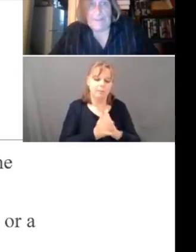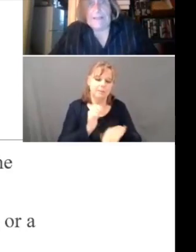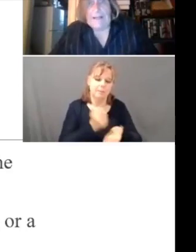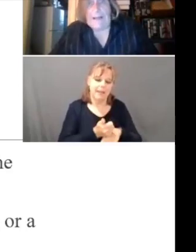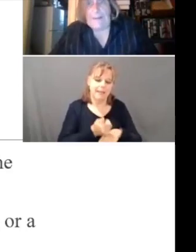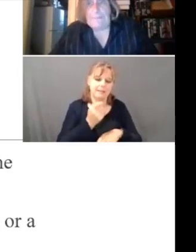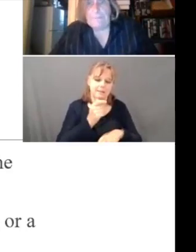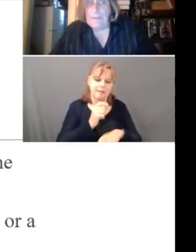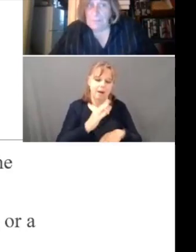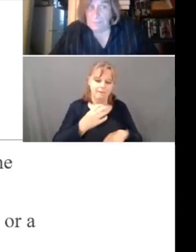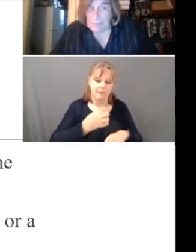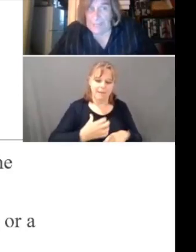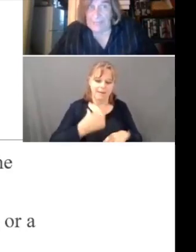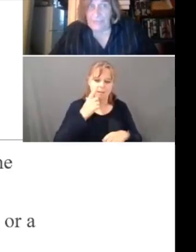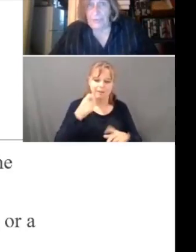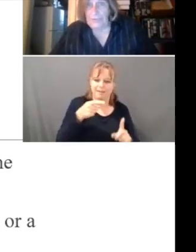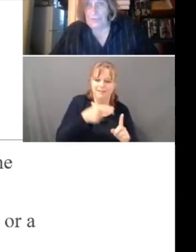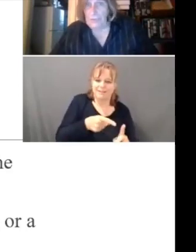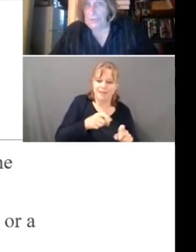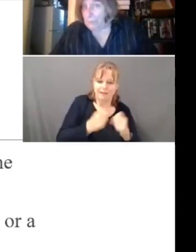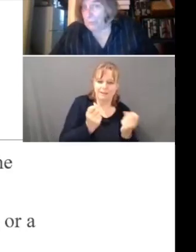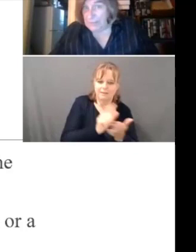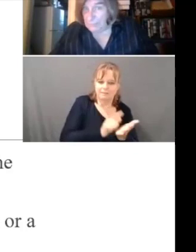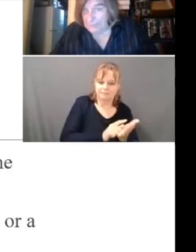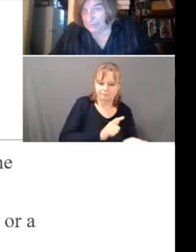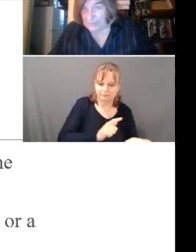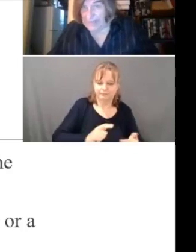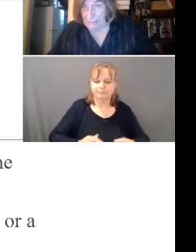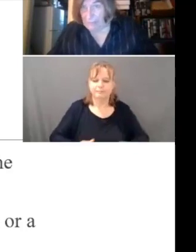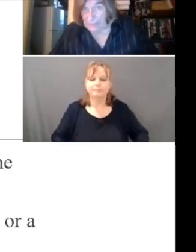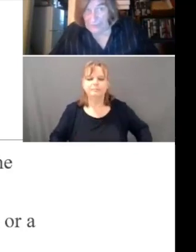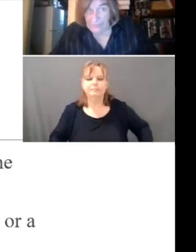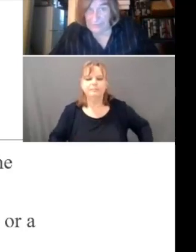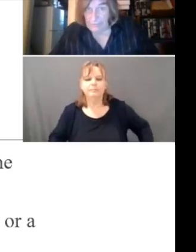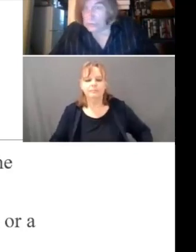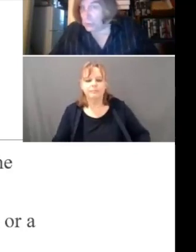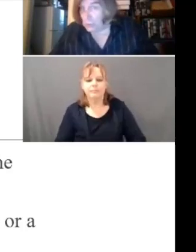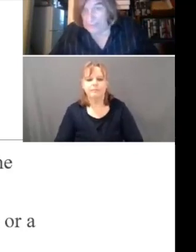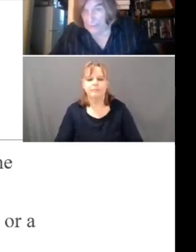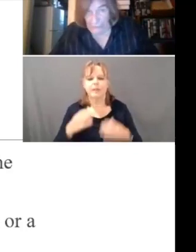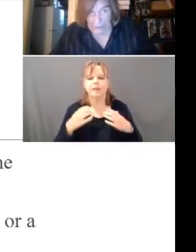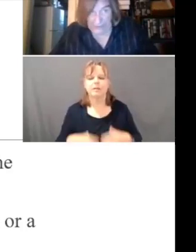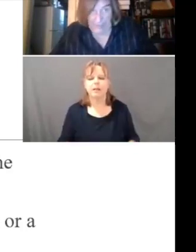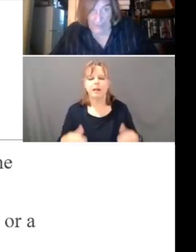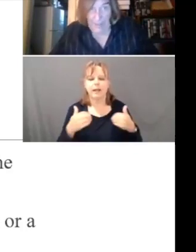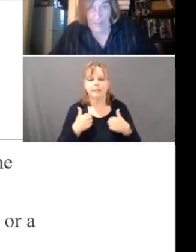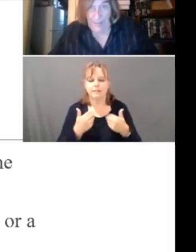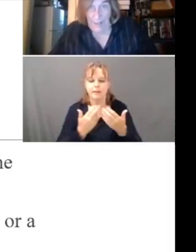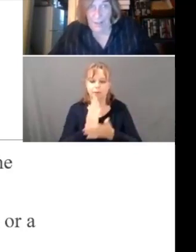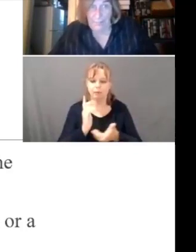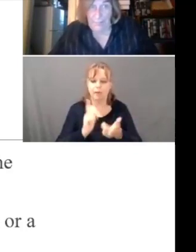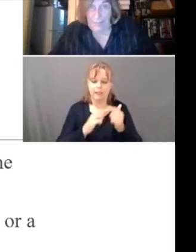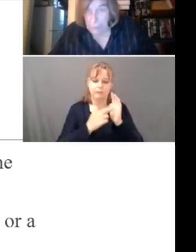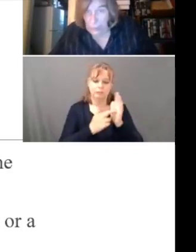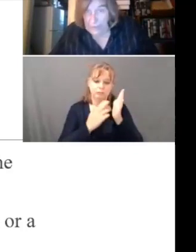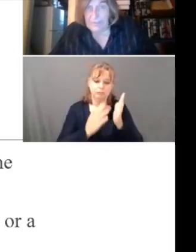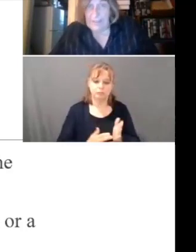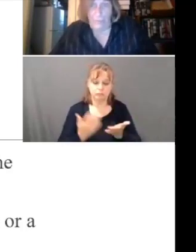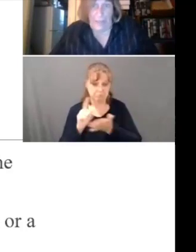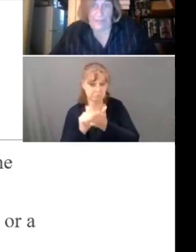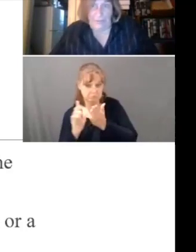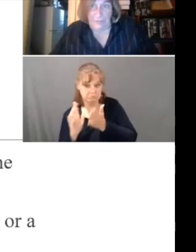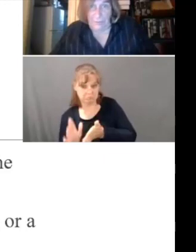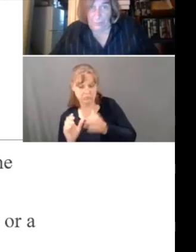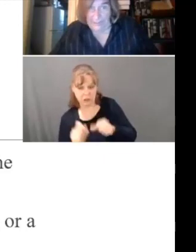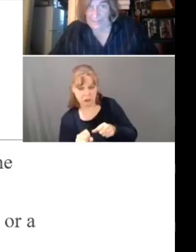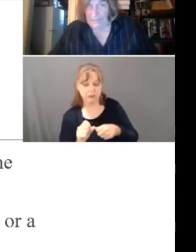law. Clients who are interviewed have a right to have a designated representative, which could be an attorney. Employees